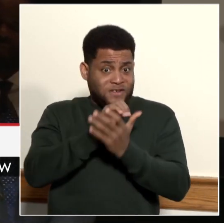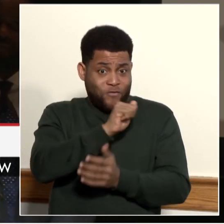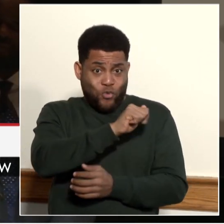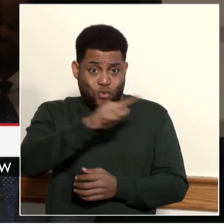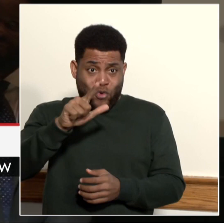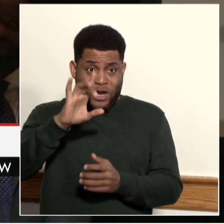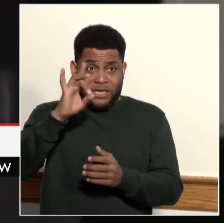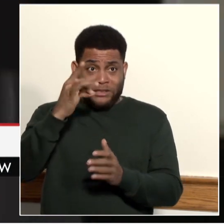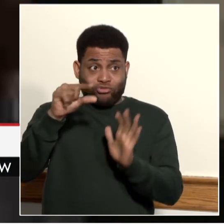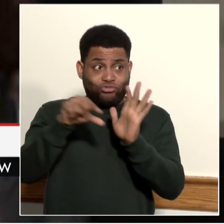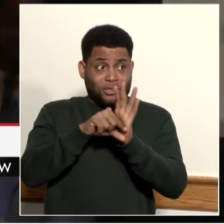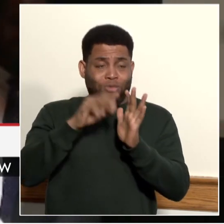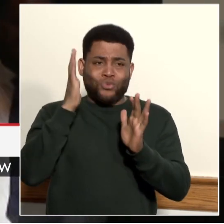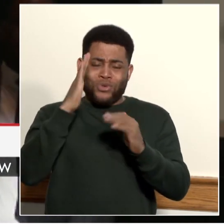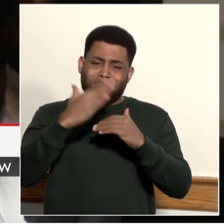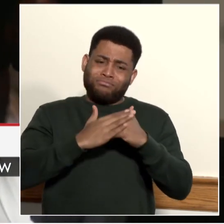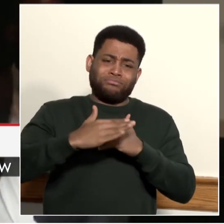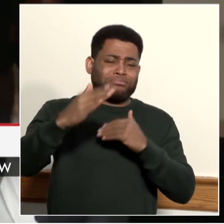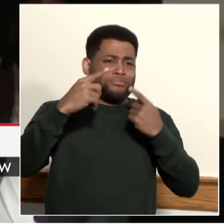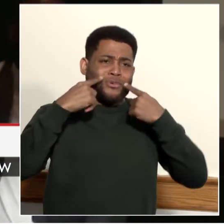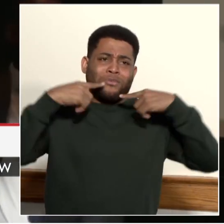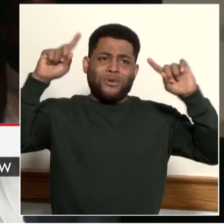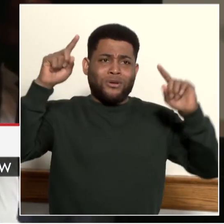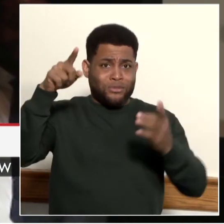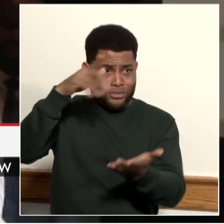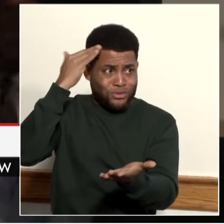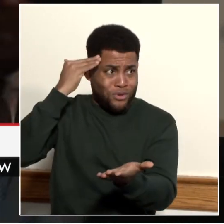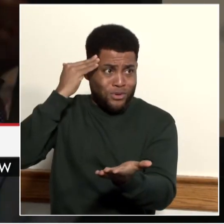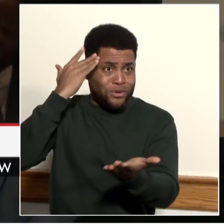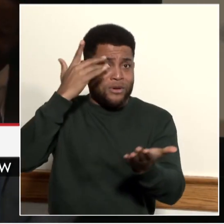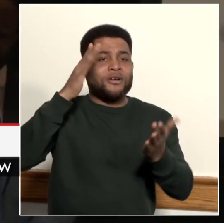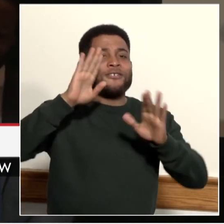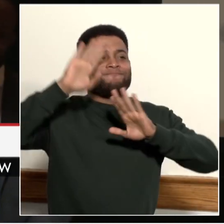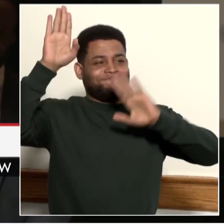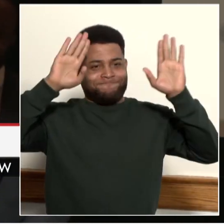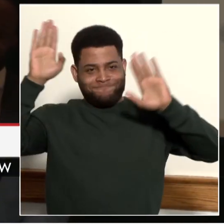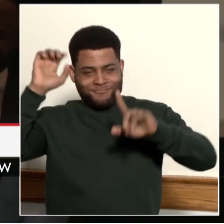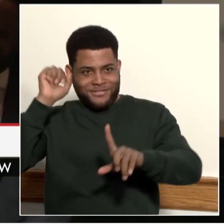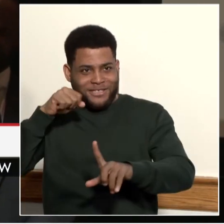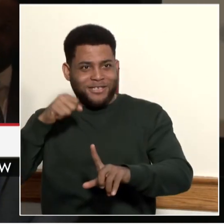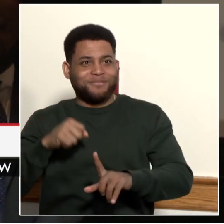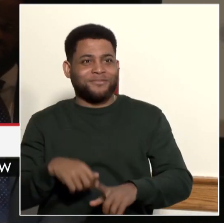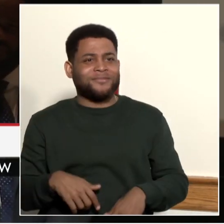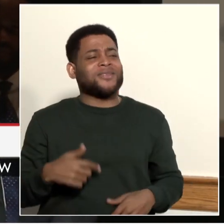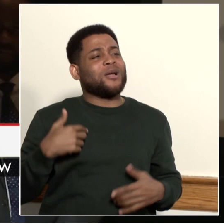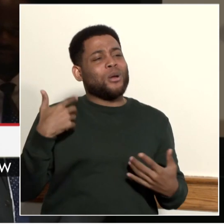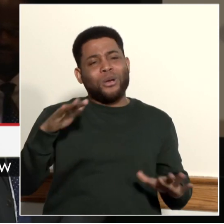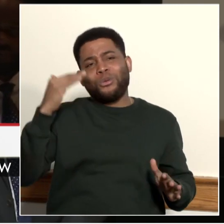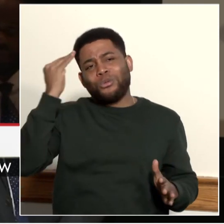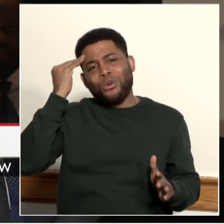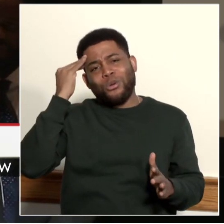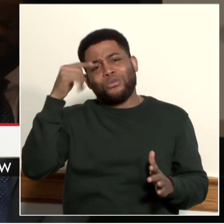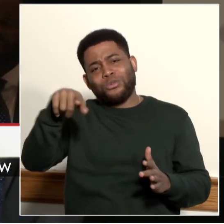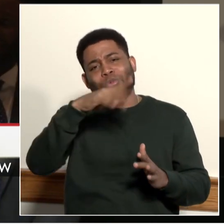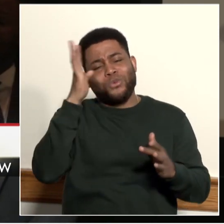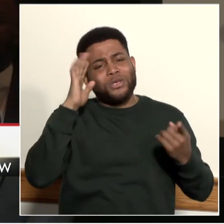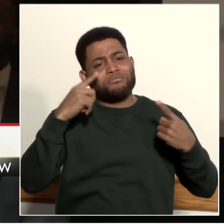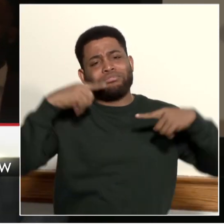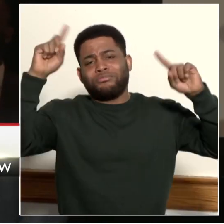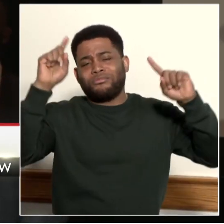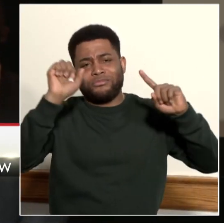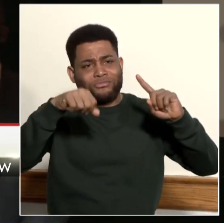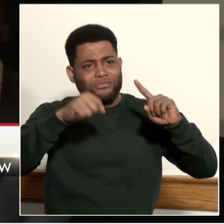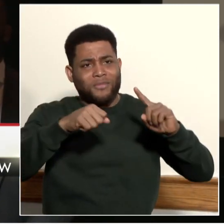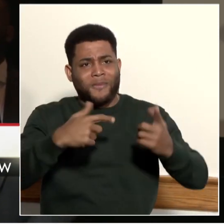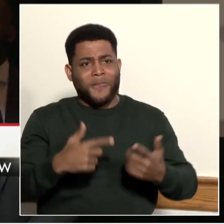let me see your hands. Excellent. We know you're going to do great things. And it's been made possible by all